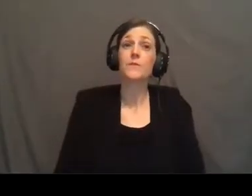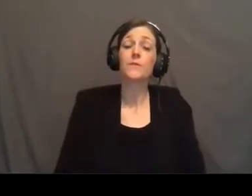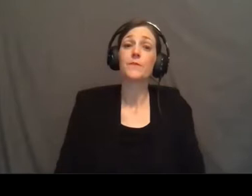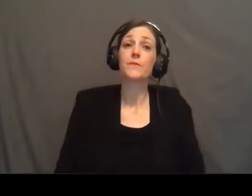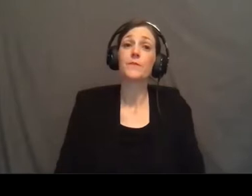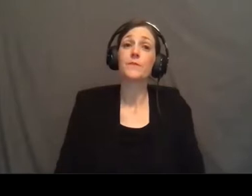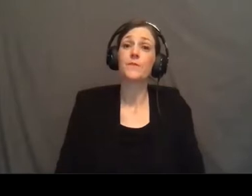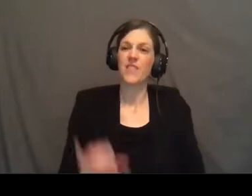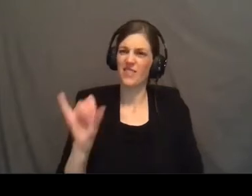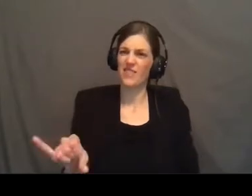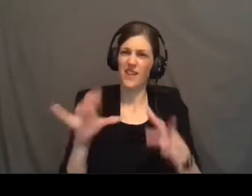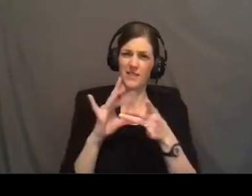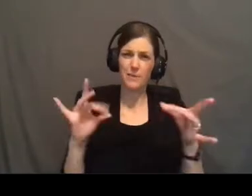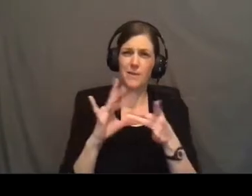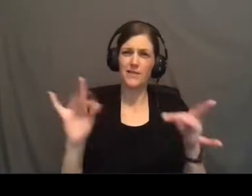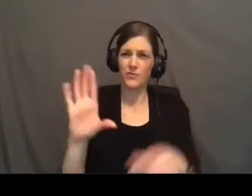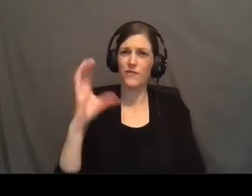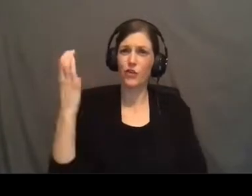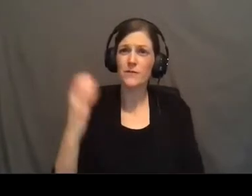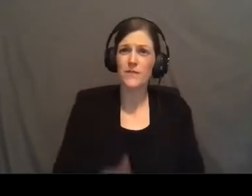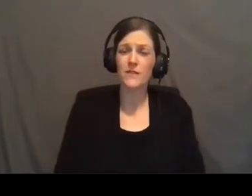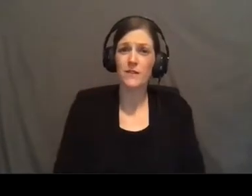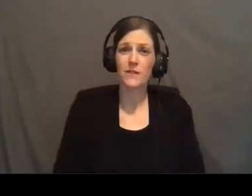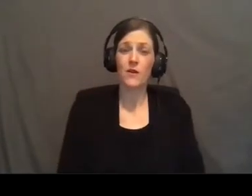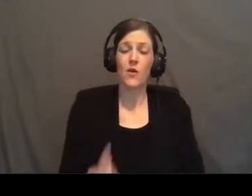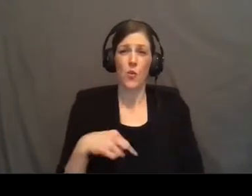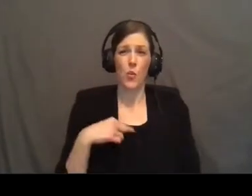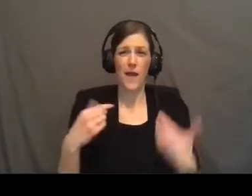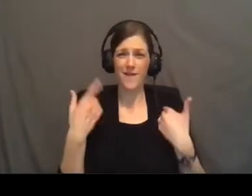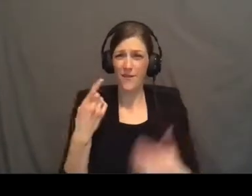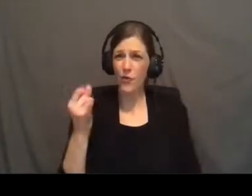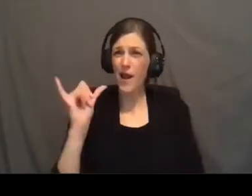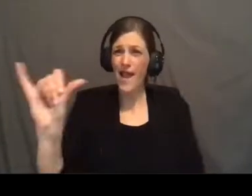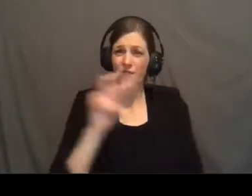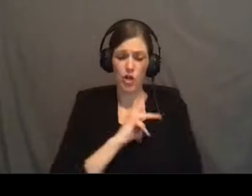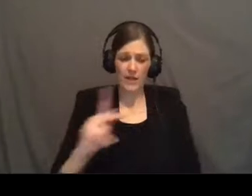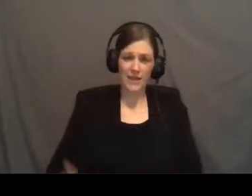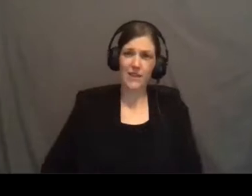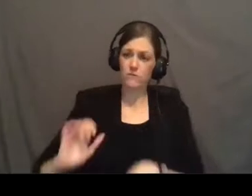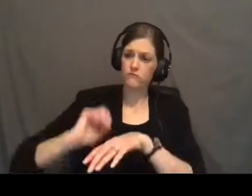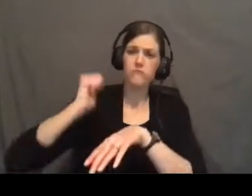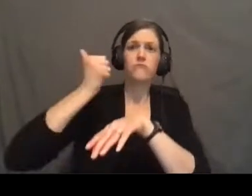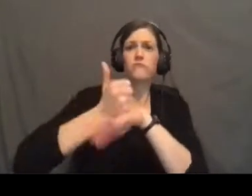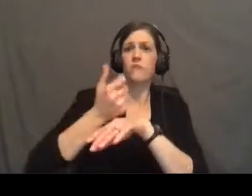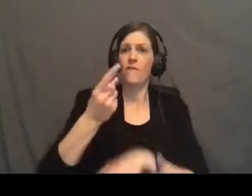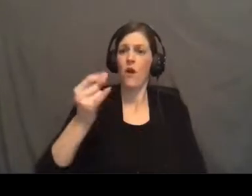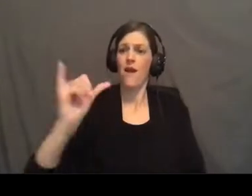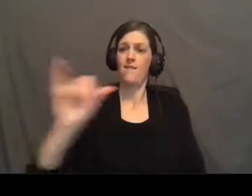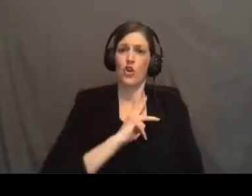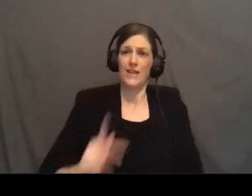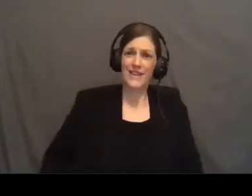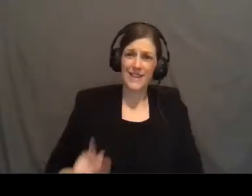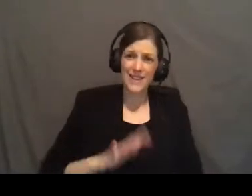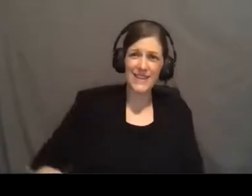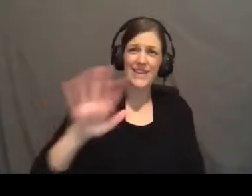this is the message of Christmas we have a forever king who is establishing a forever kingdom that was